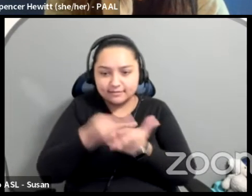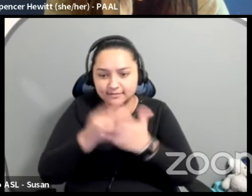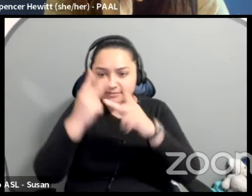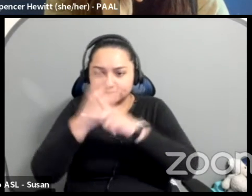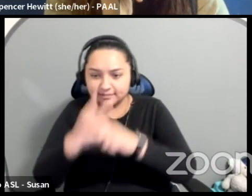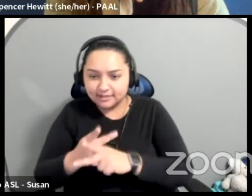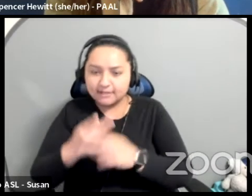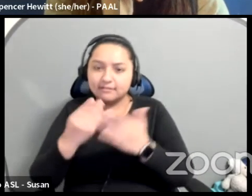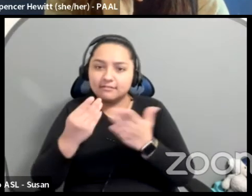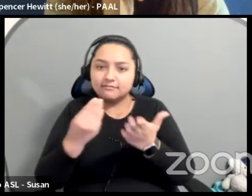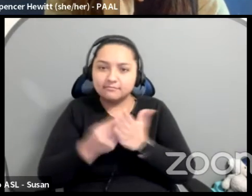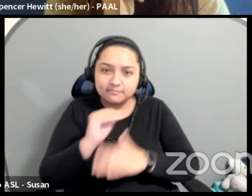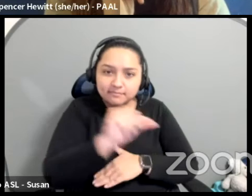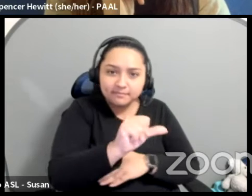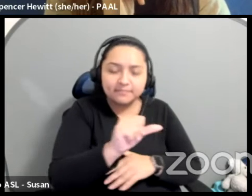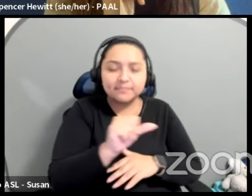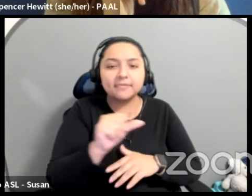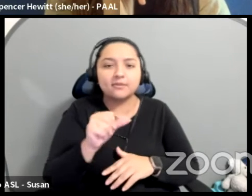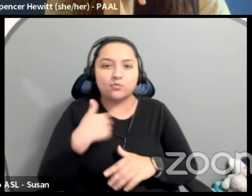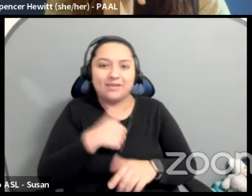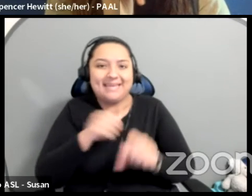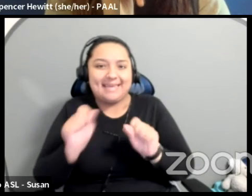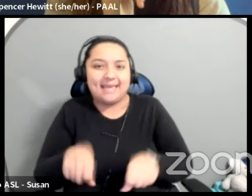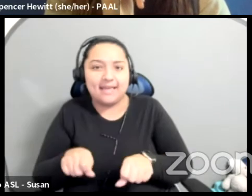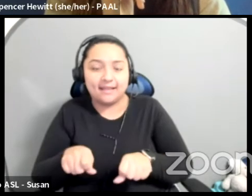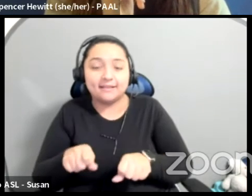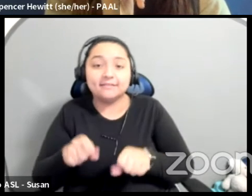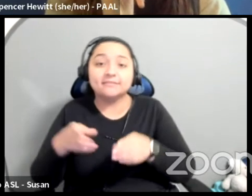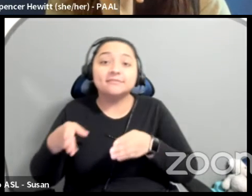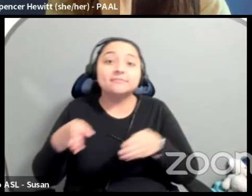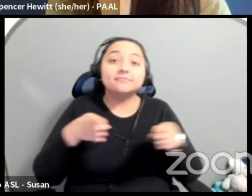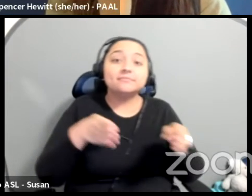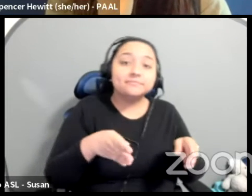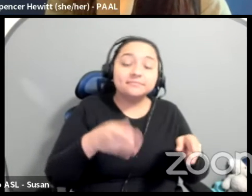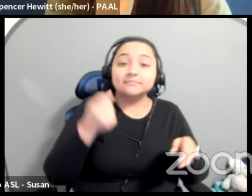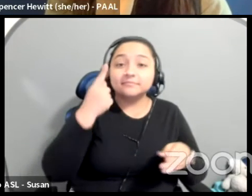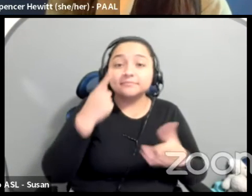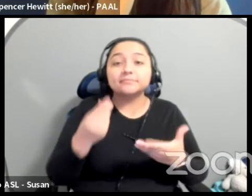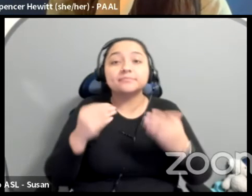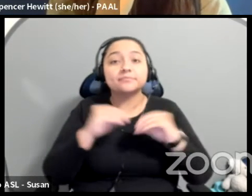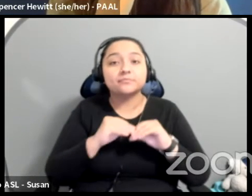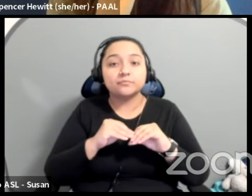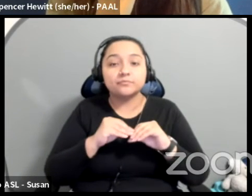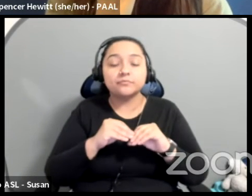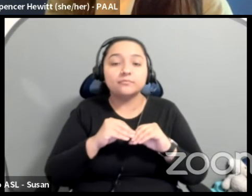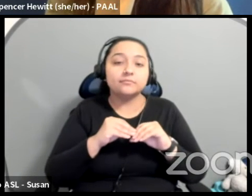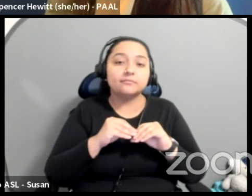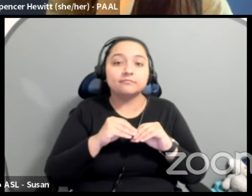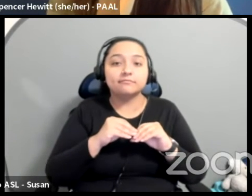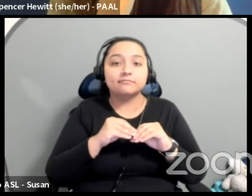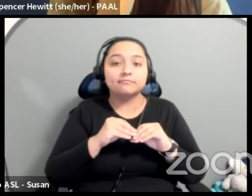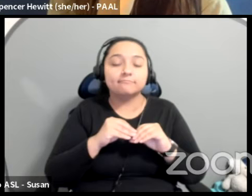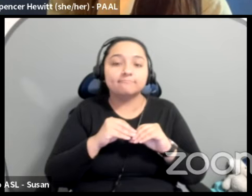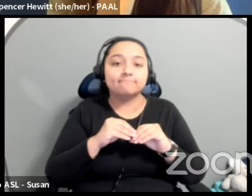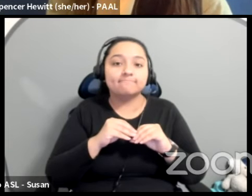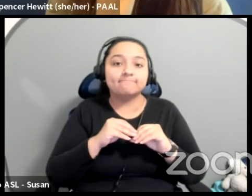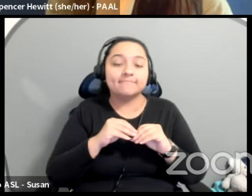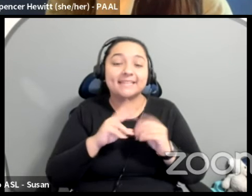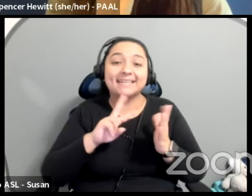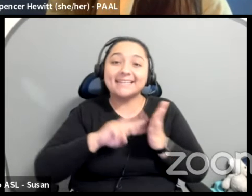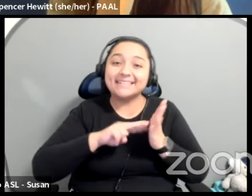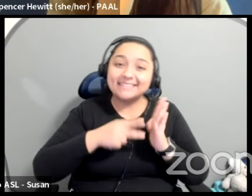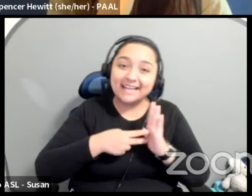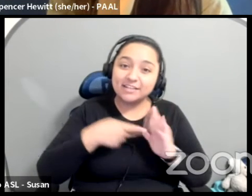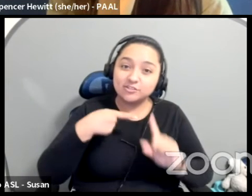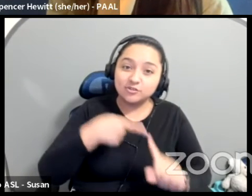understand, and we know how to do this. Um, the, the part about being more intentional about this is a little bit trickier and